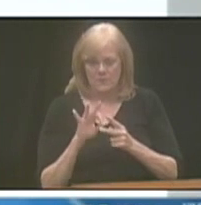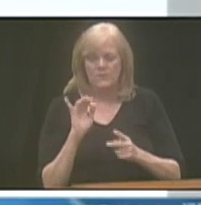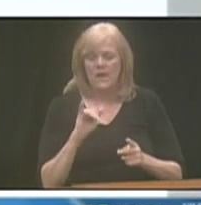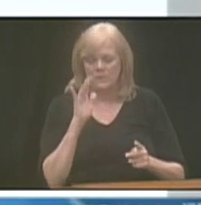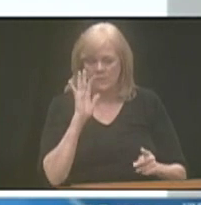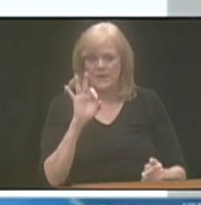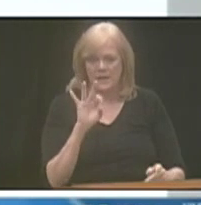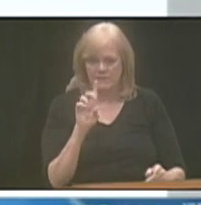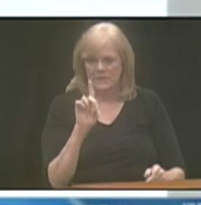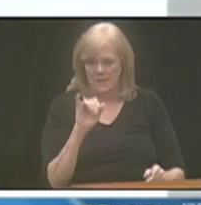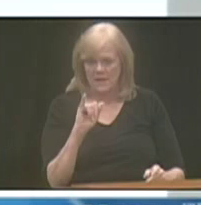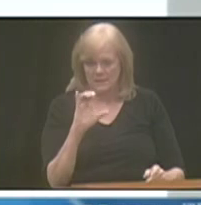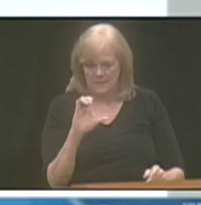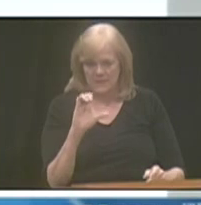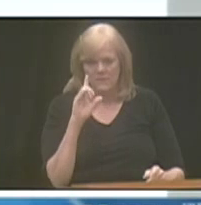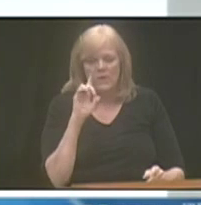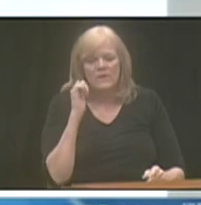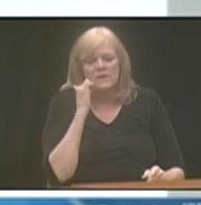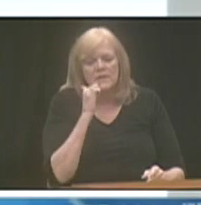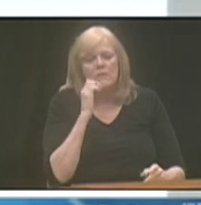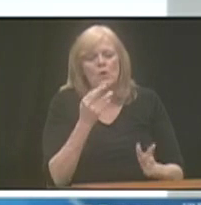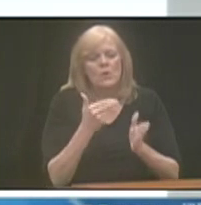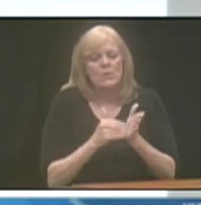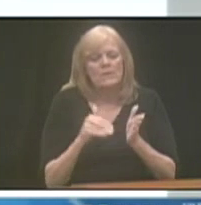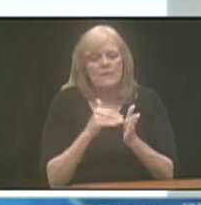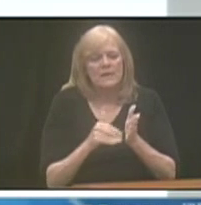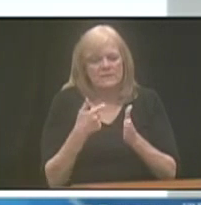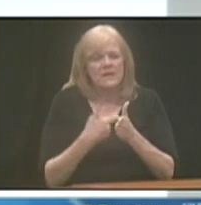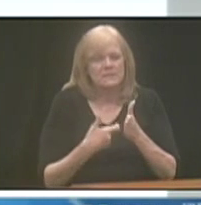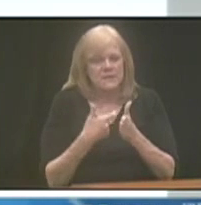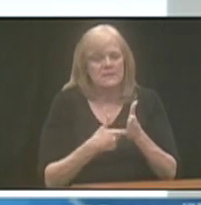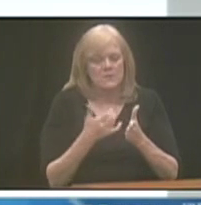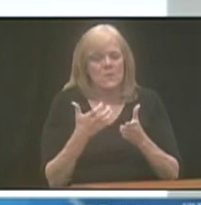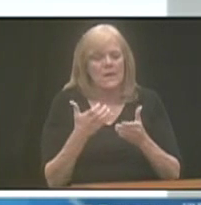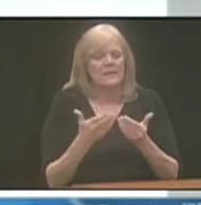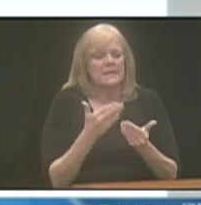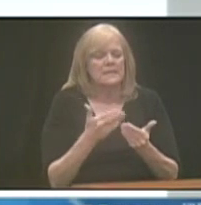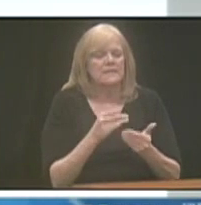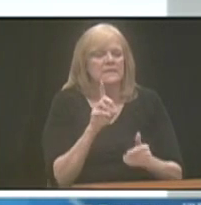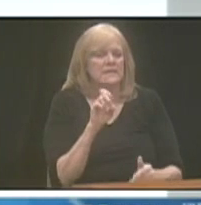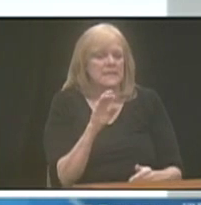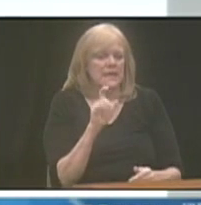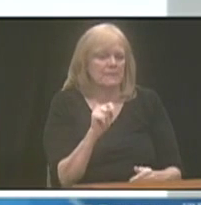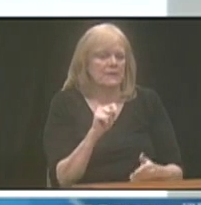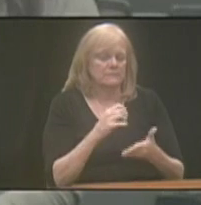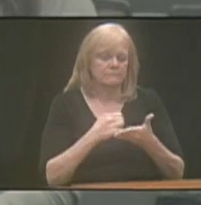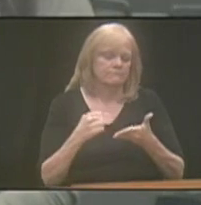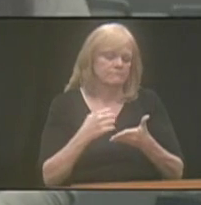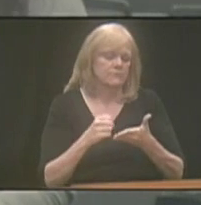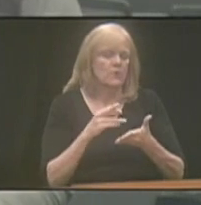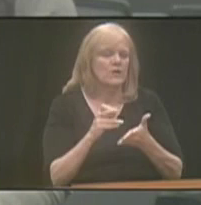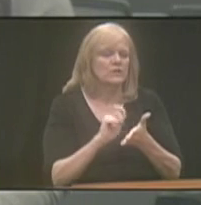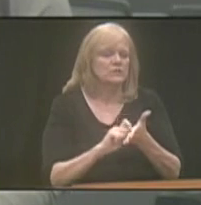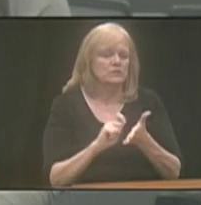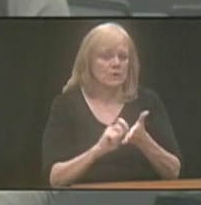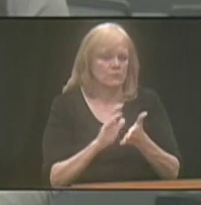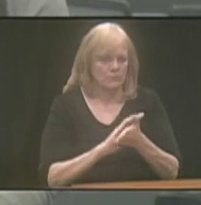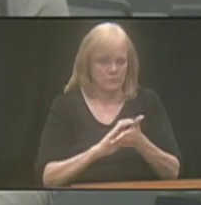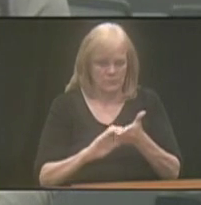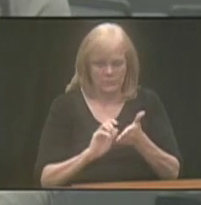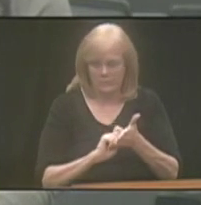insured and really designed for those daily or repetitive expenses that you'd want the ease of a debit feature or a check writing feature.